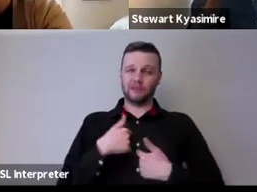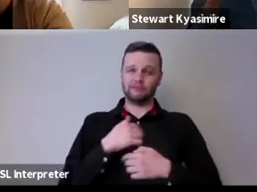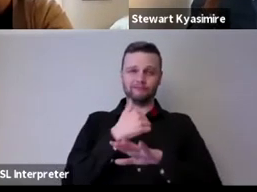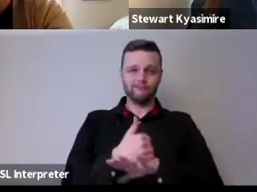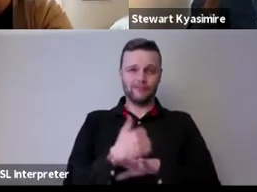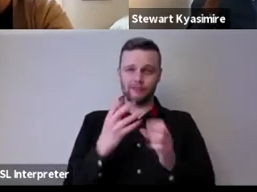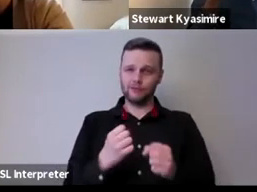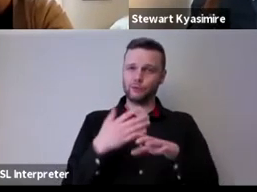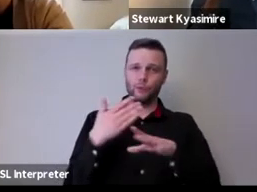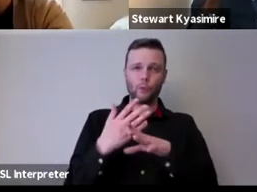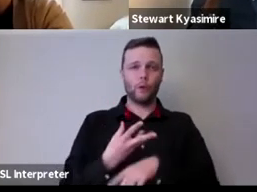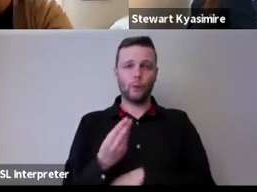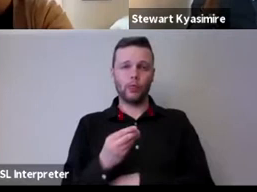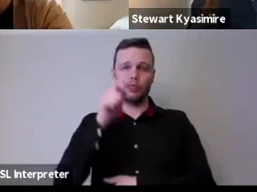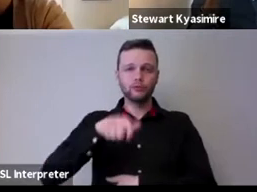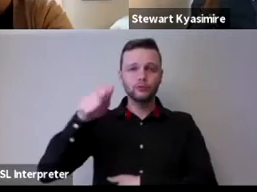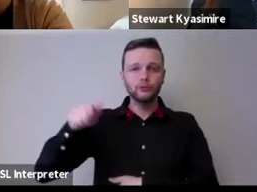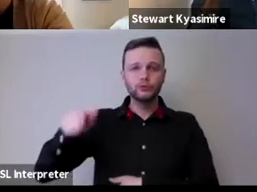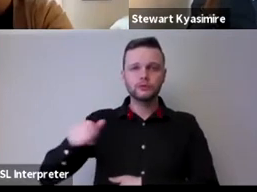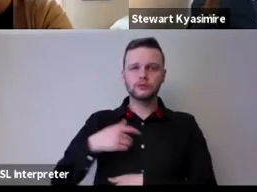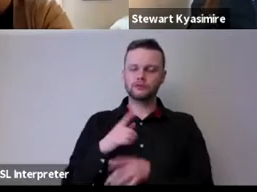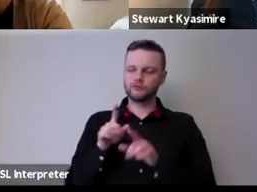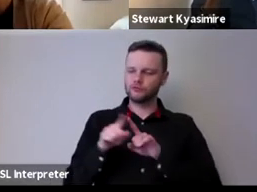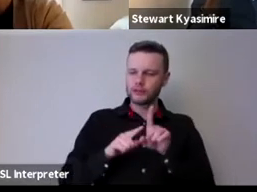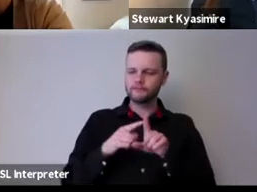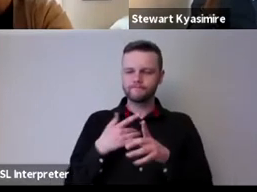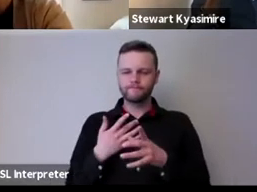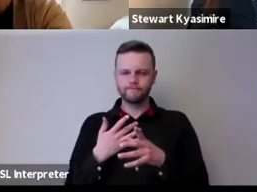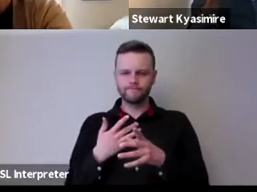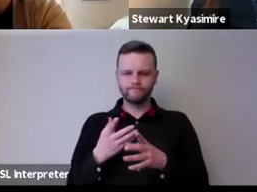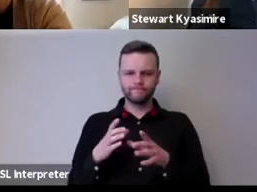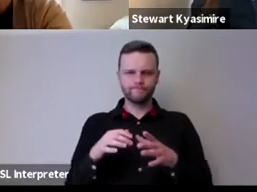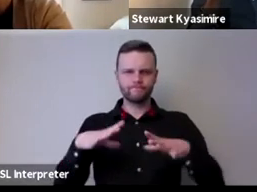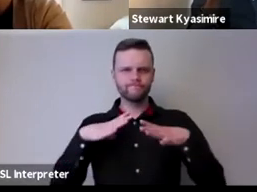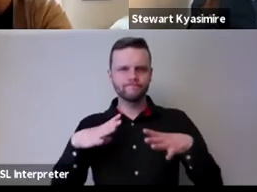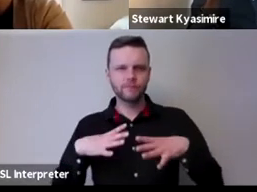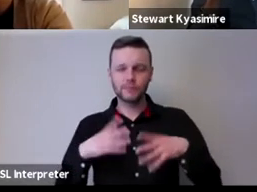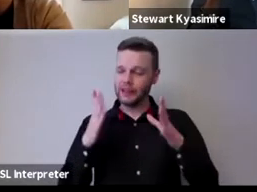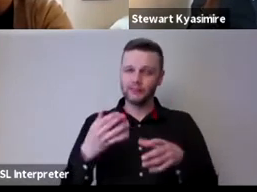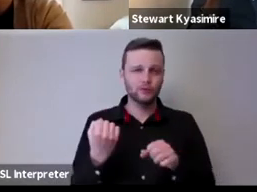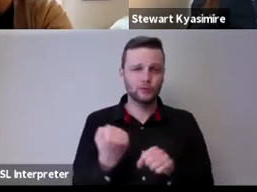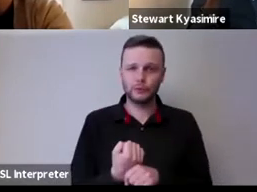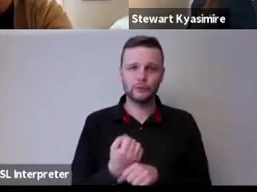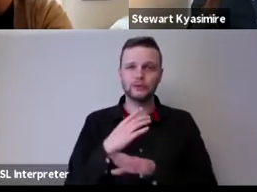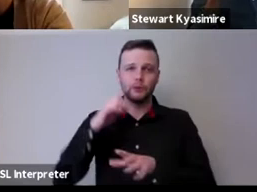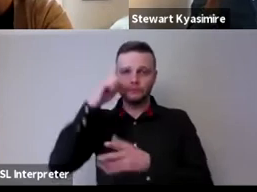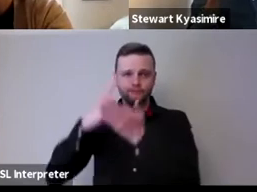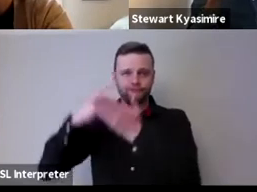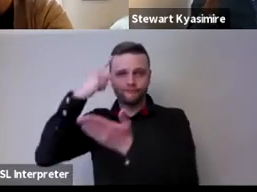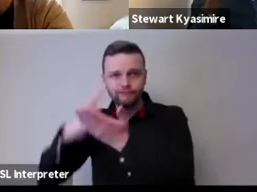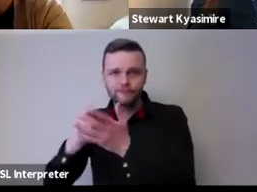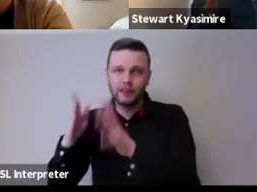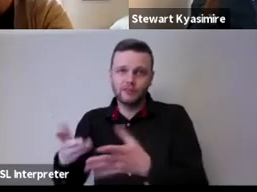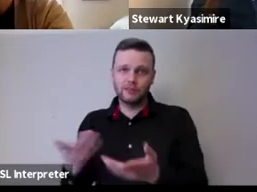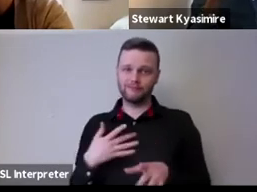you know work with the students to make you know to try to get to a position that that we had there were certain things we had to do that weren't really decisions that we we were making we